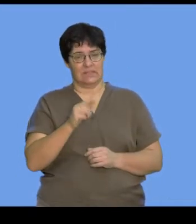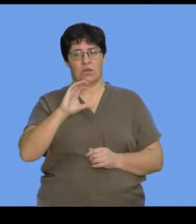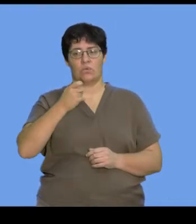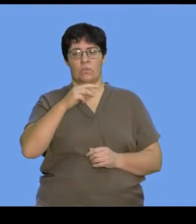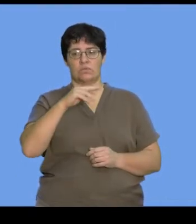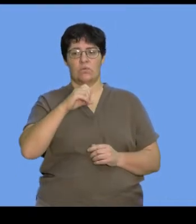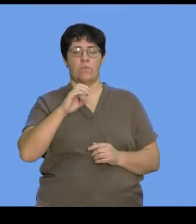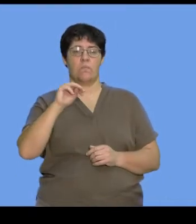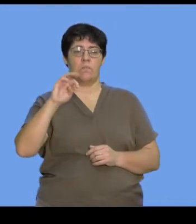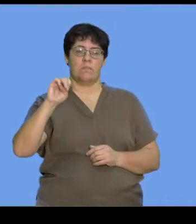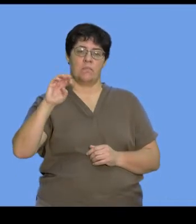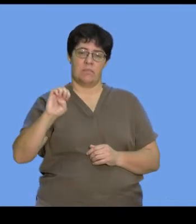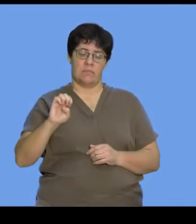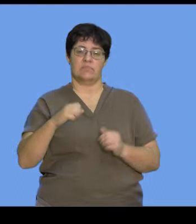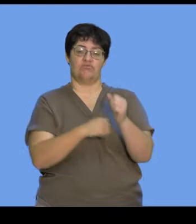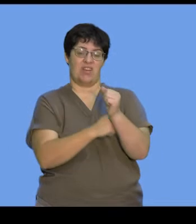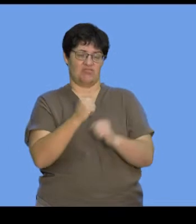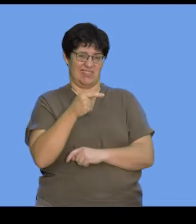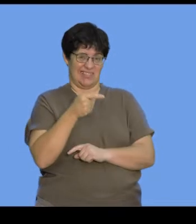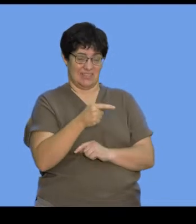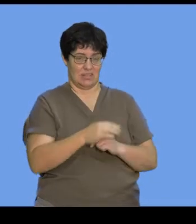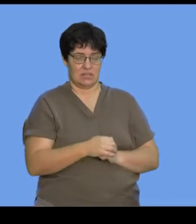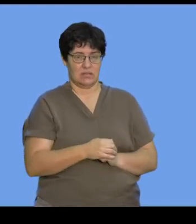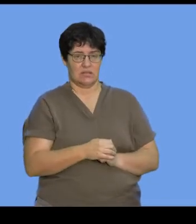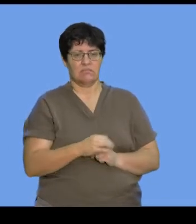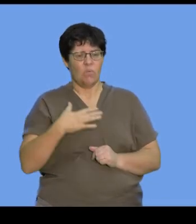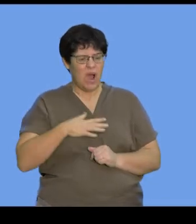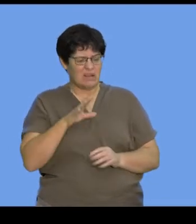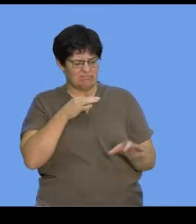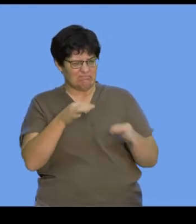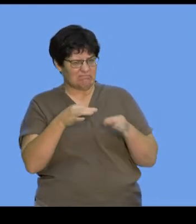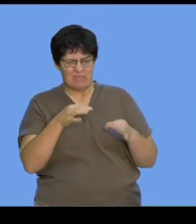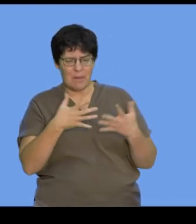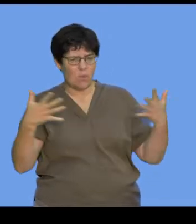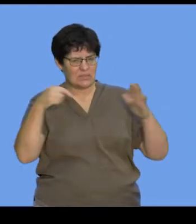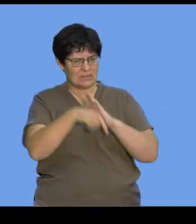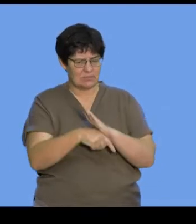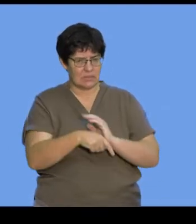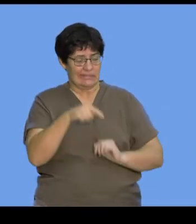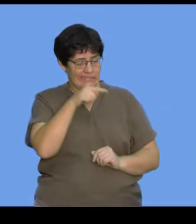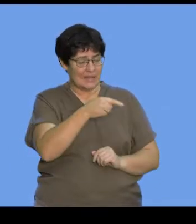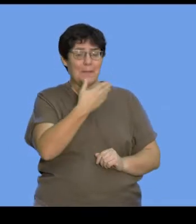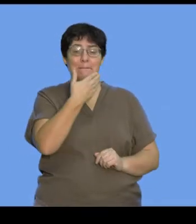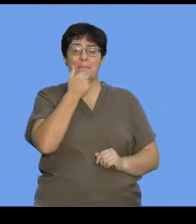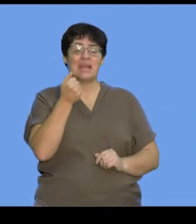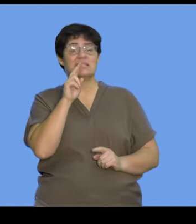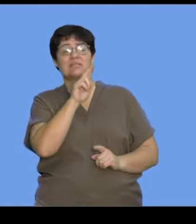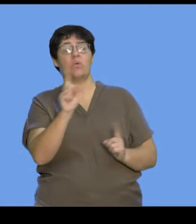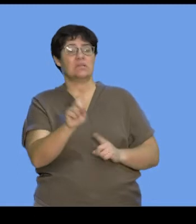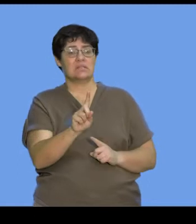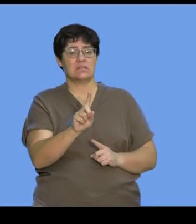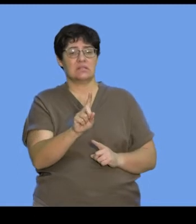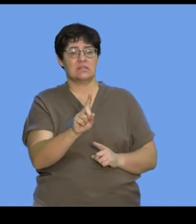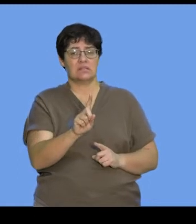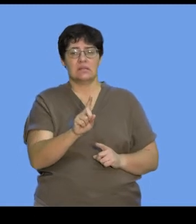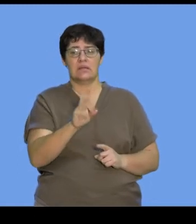the chromosome structure that we talk about. And if we try and unpack that, these chromosomes are often best seen in a